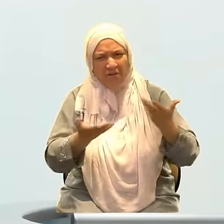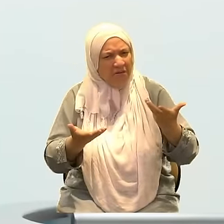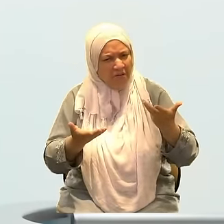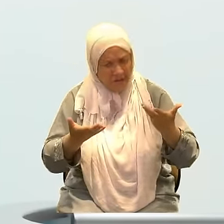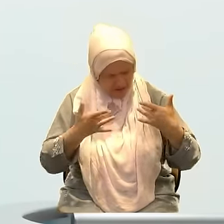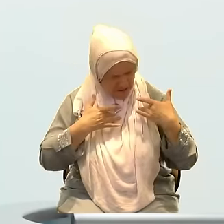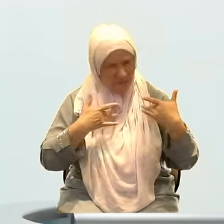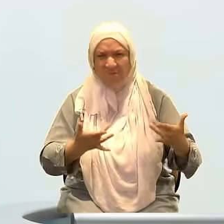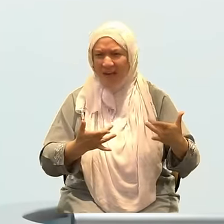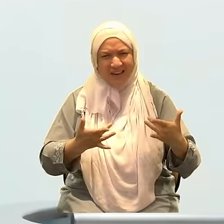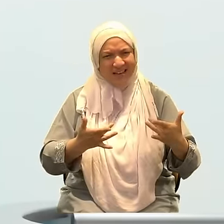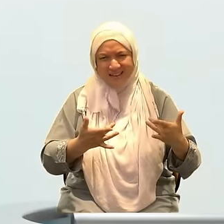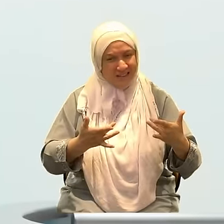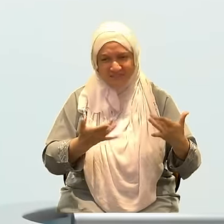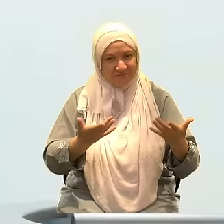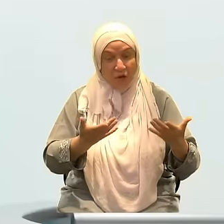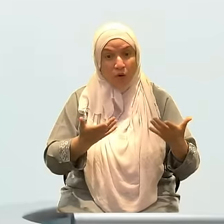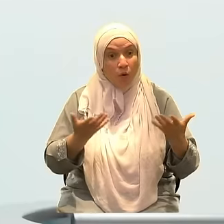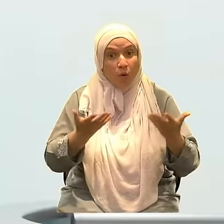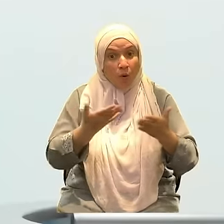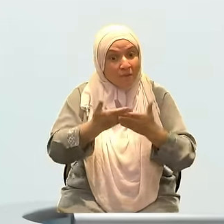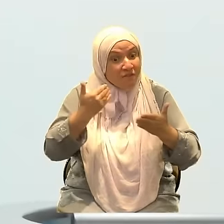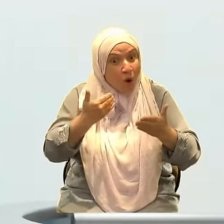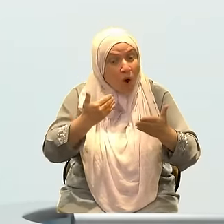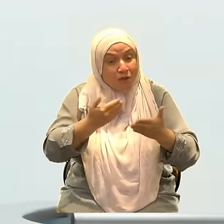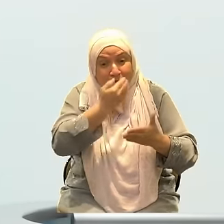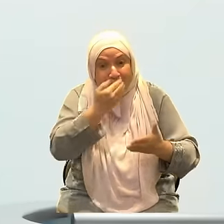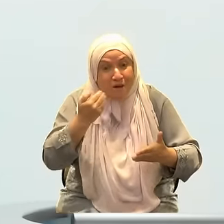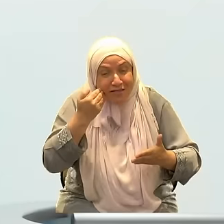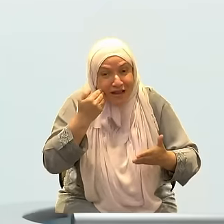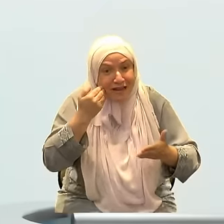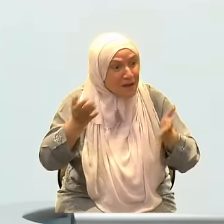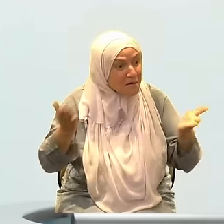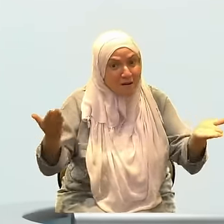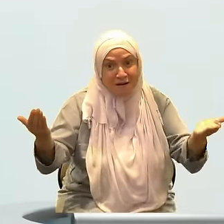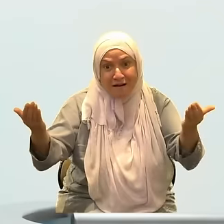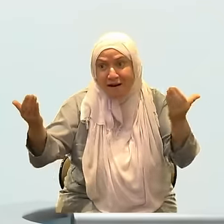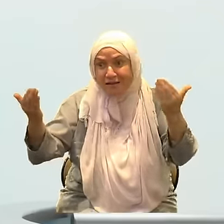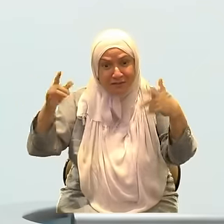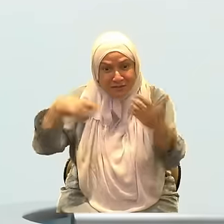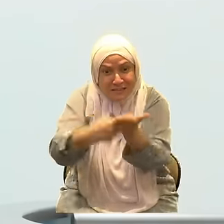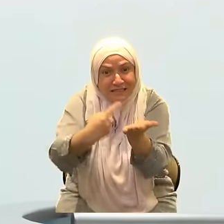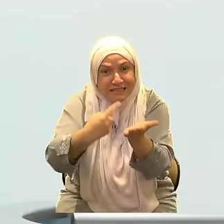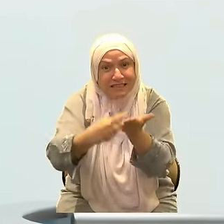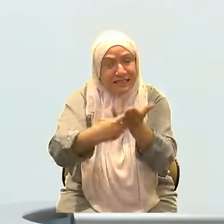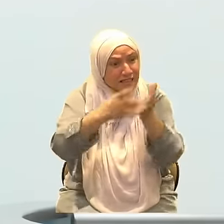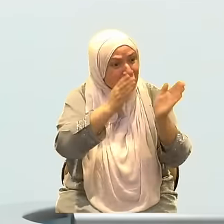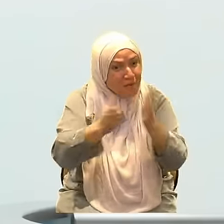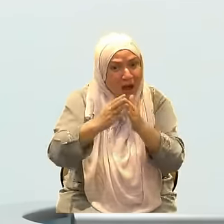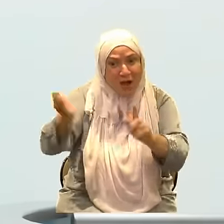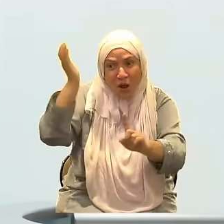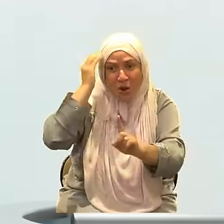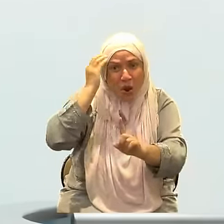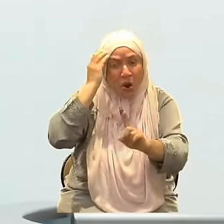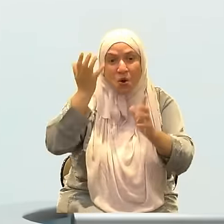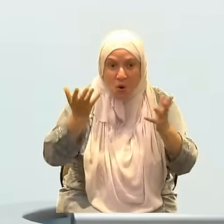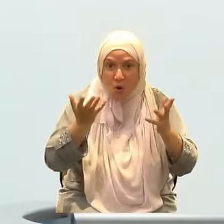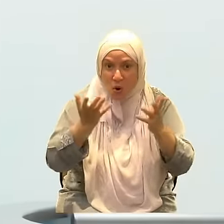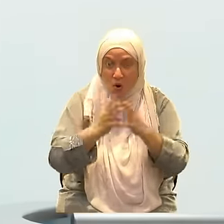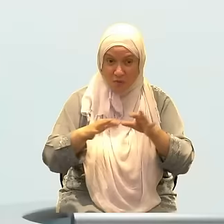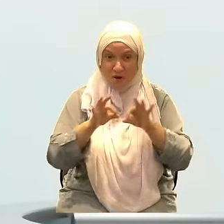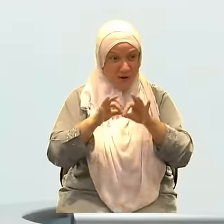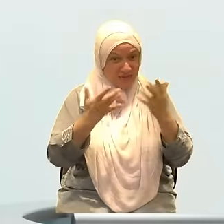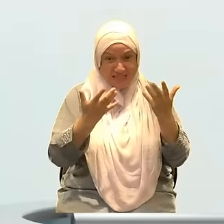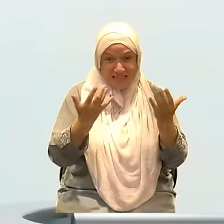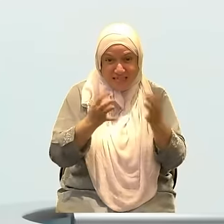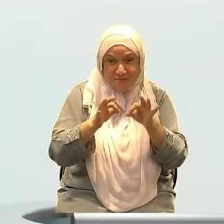where we're usually talking about Ramadan prep. Most of us are prepping for the worst that seems to be coming in Rafah. I